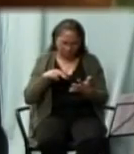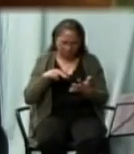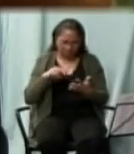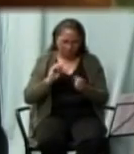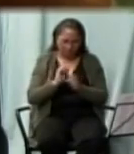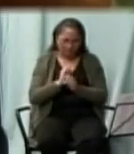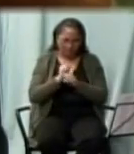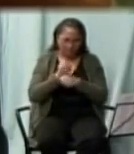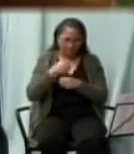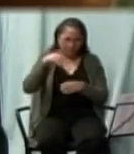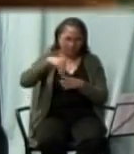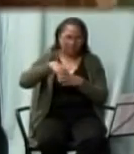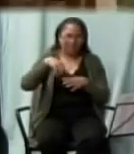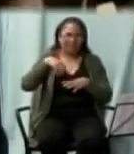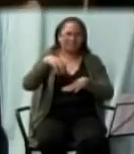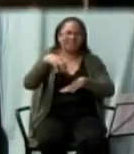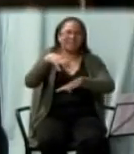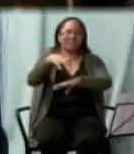in England